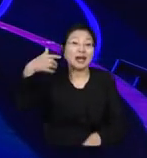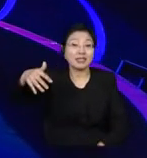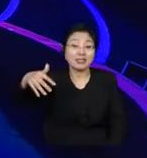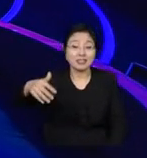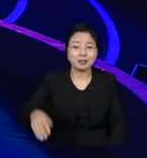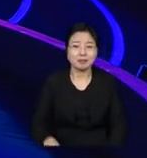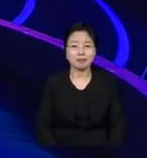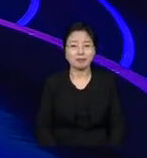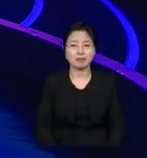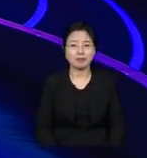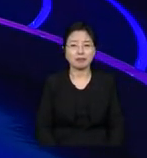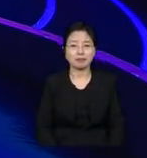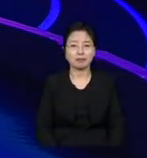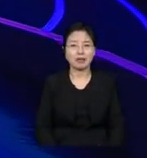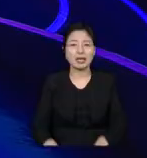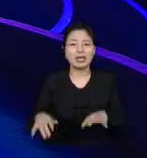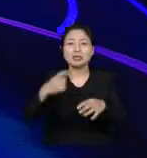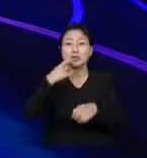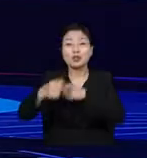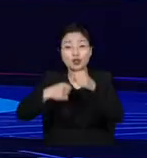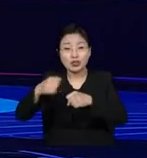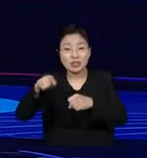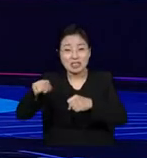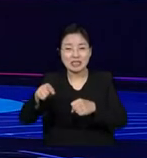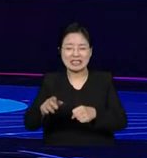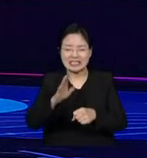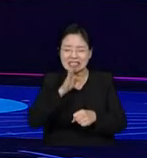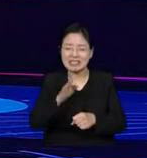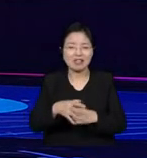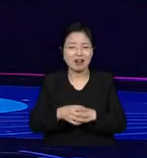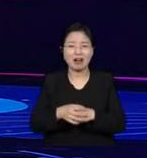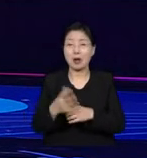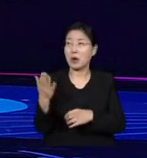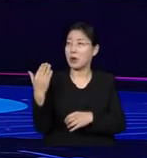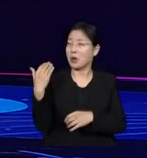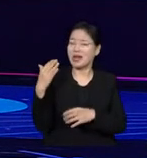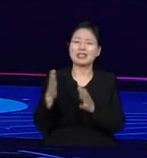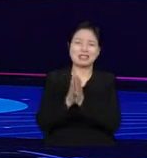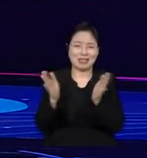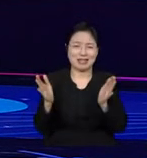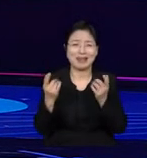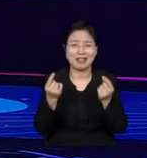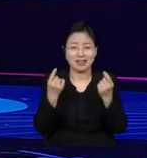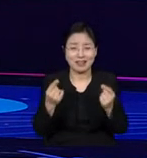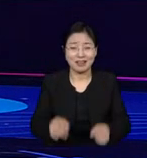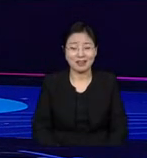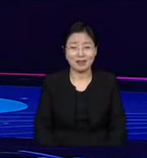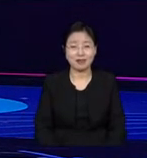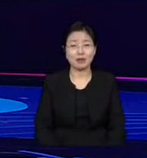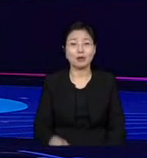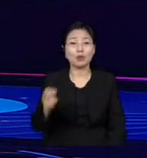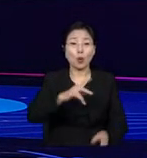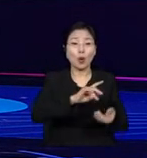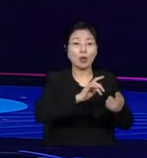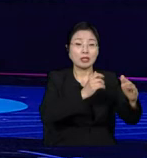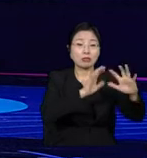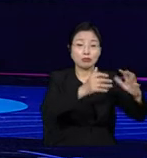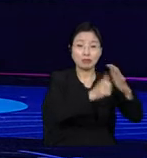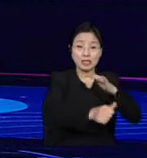system. We need to protect it. It is never stronger than our willingness to compromise, to find